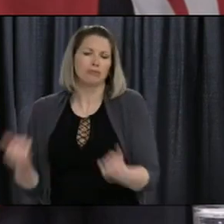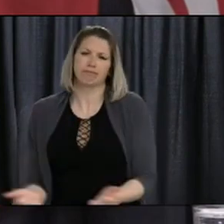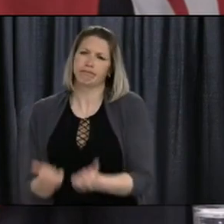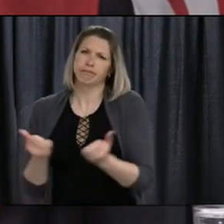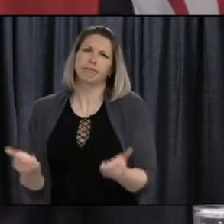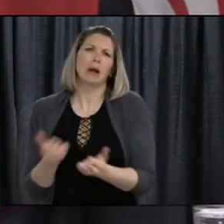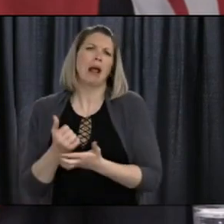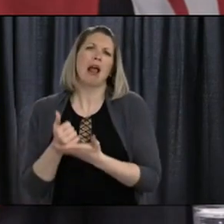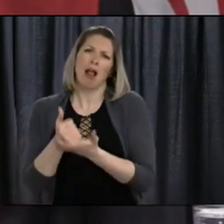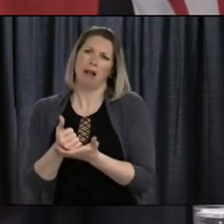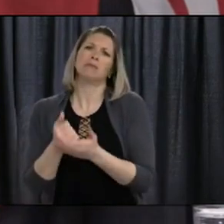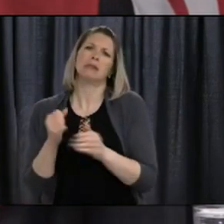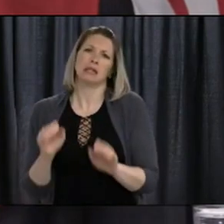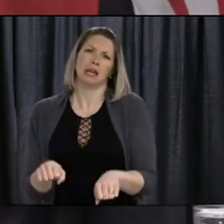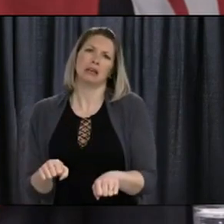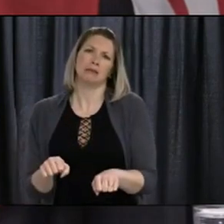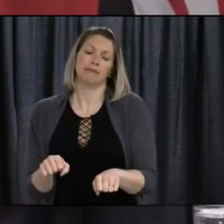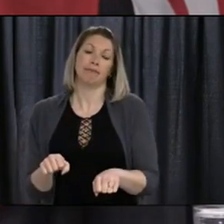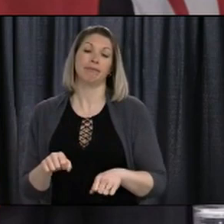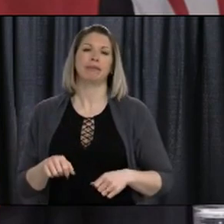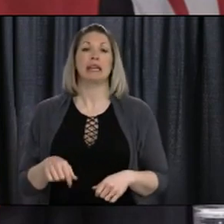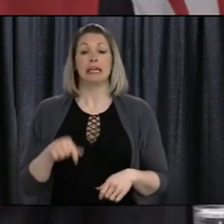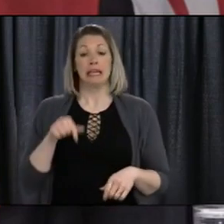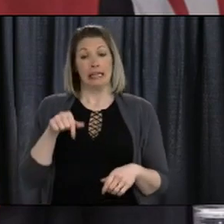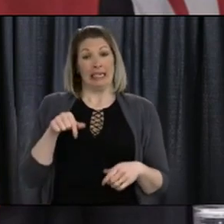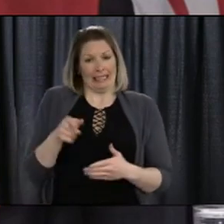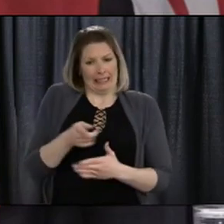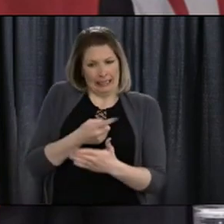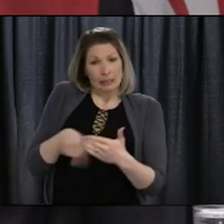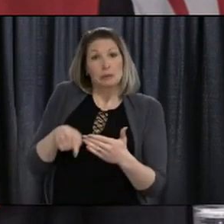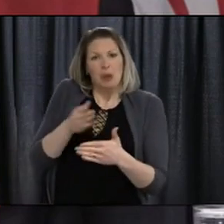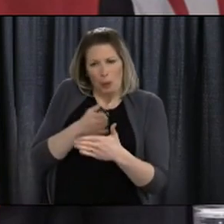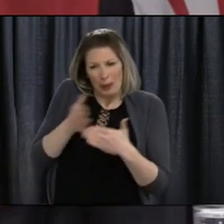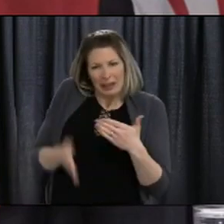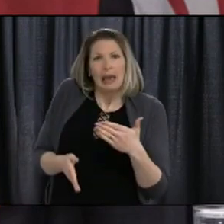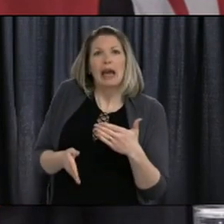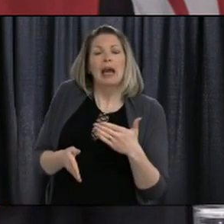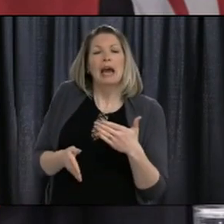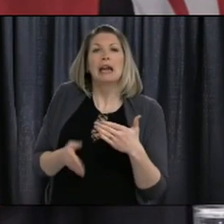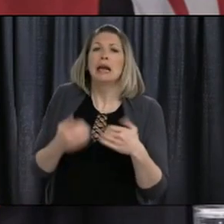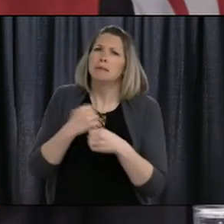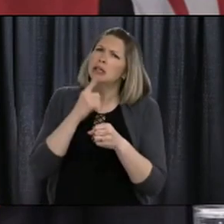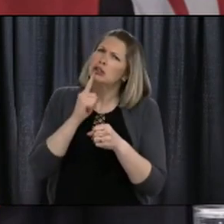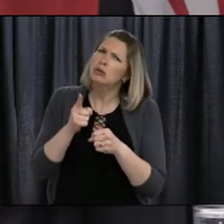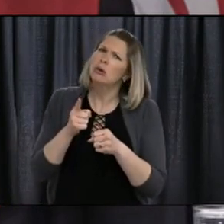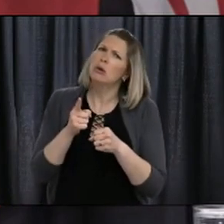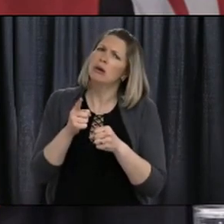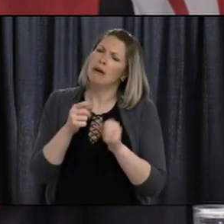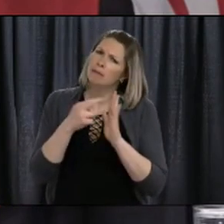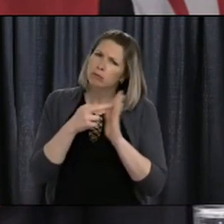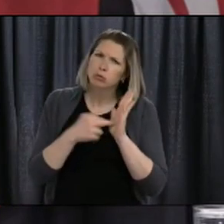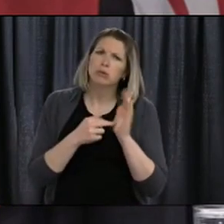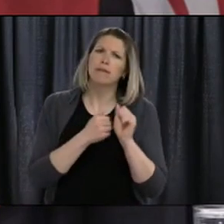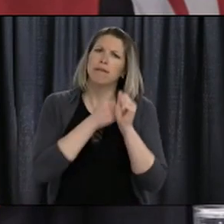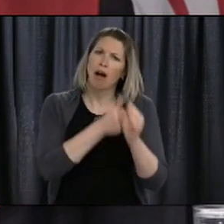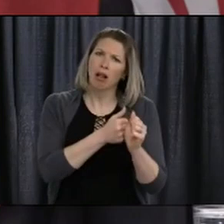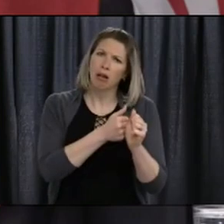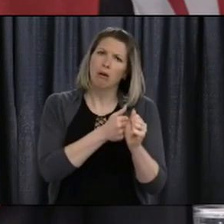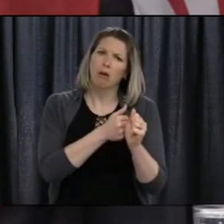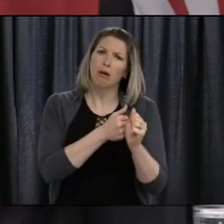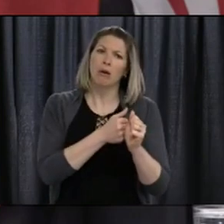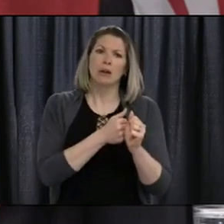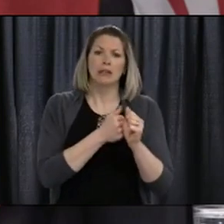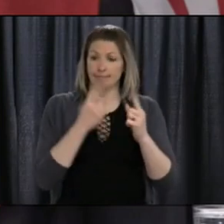So as we add into this weekend, continue to follow the health guidelines. Stay inside your personal bubble or your double bubble.